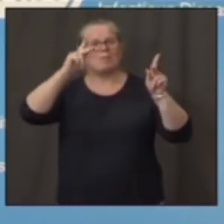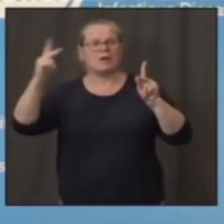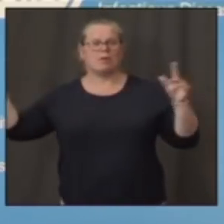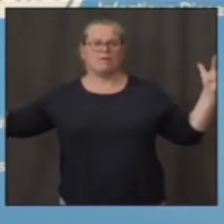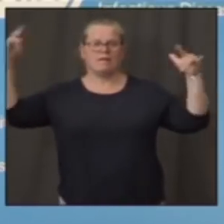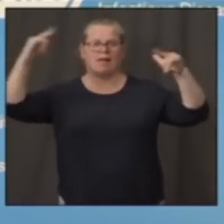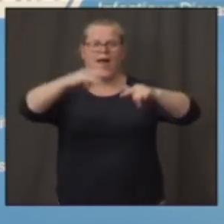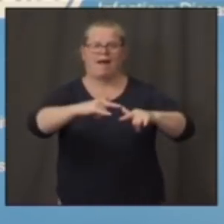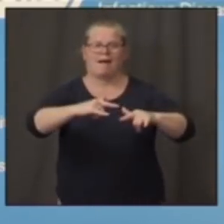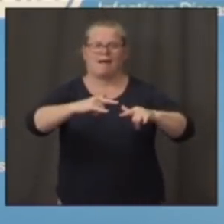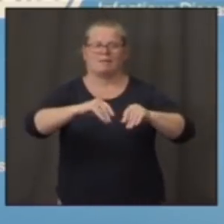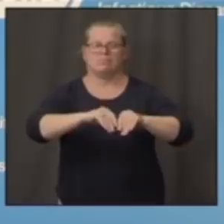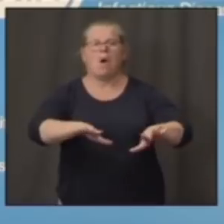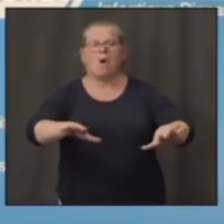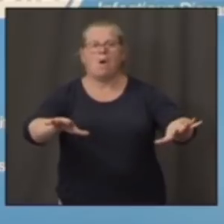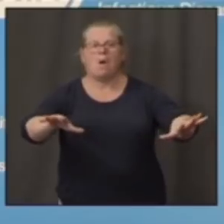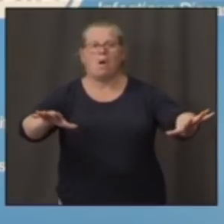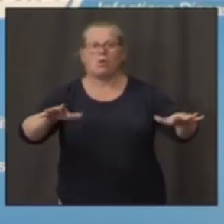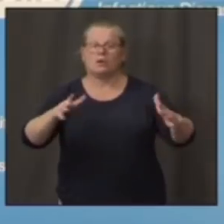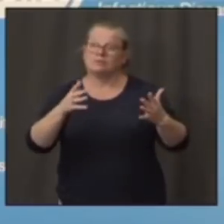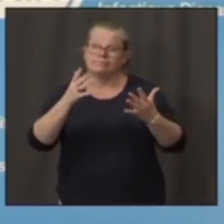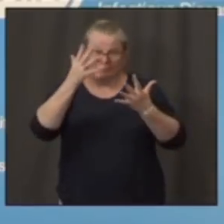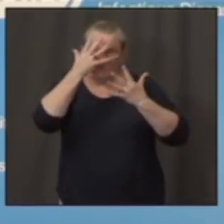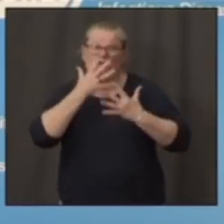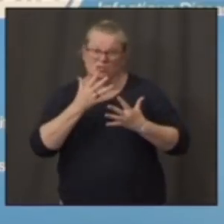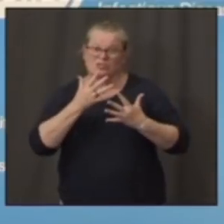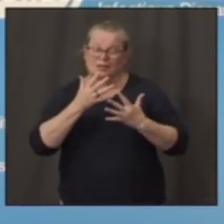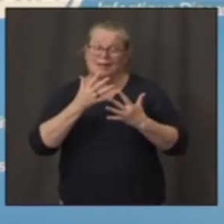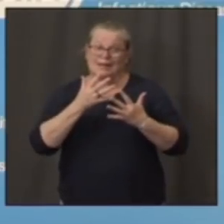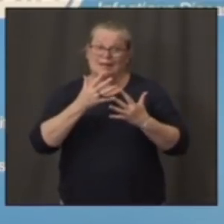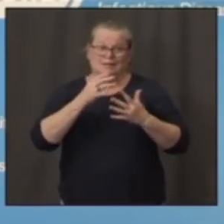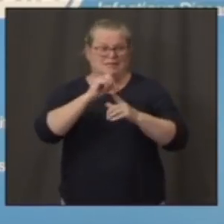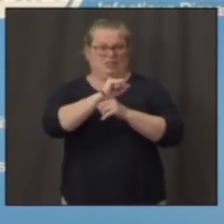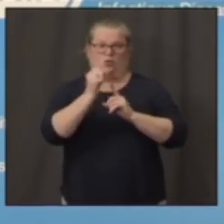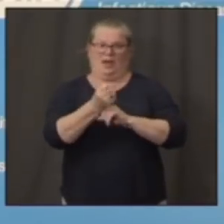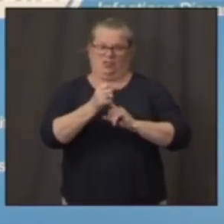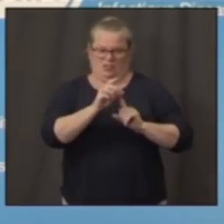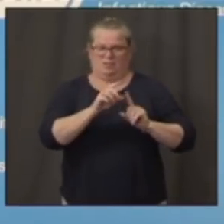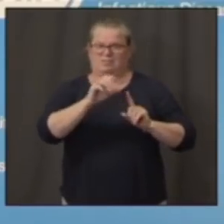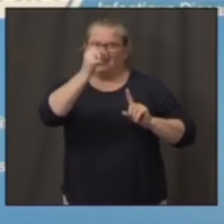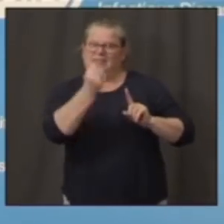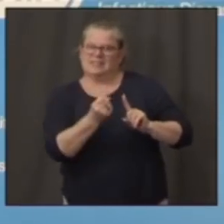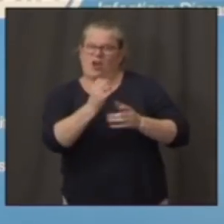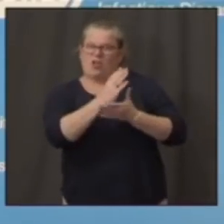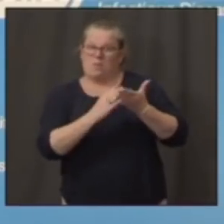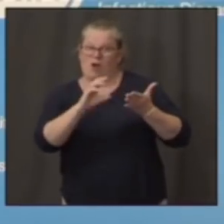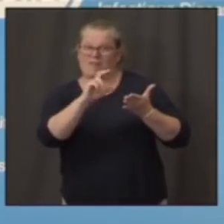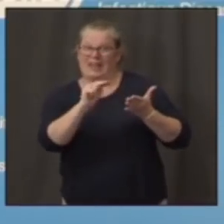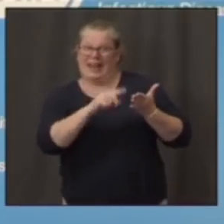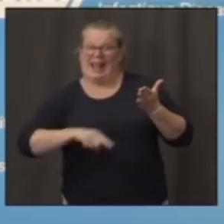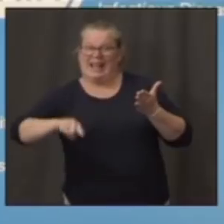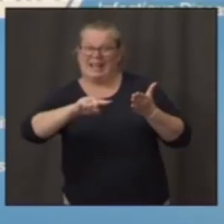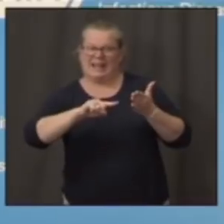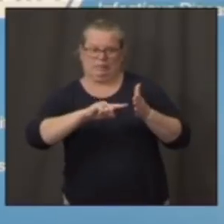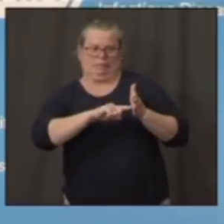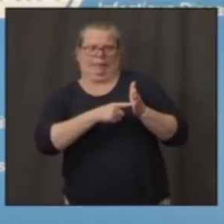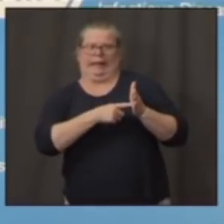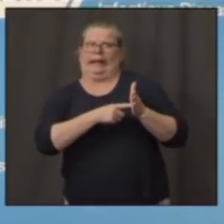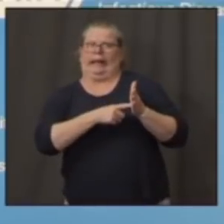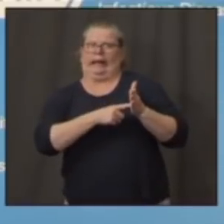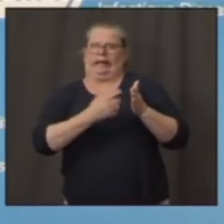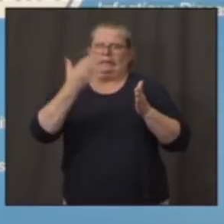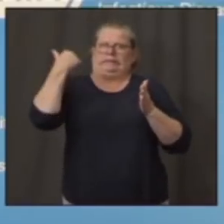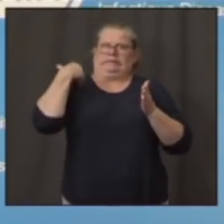was kind of unfortunately, you know, in a situation that they were the first ones to get hit, and that's why things were very